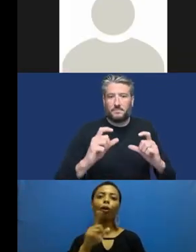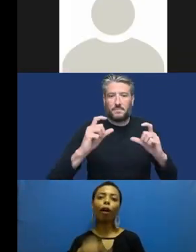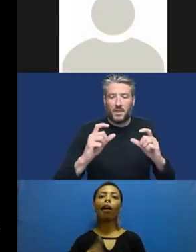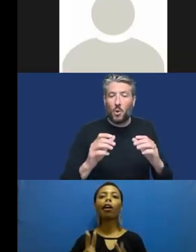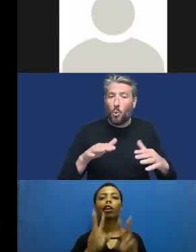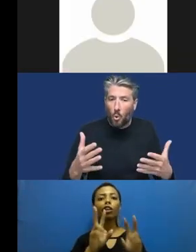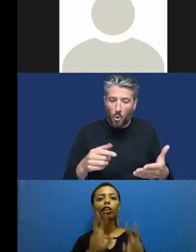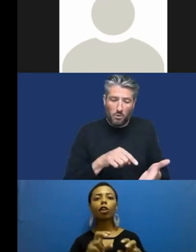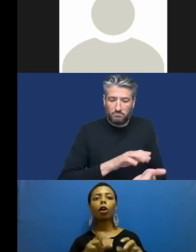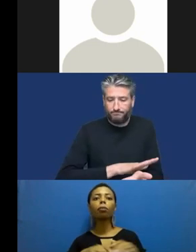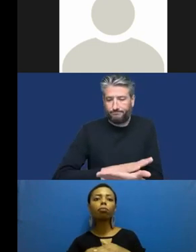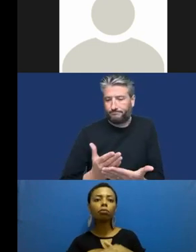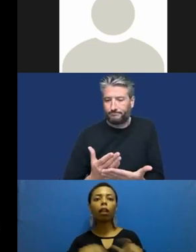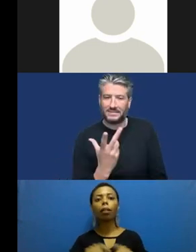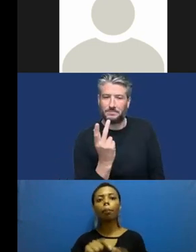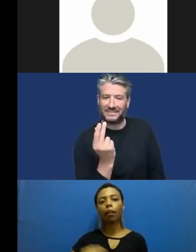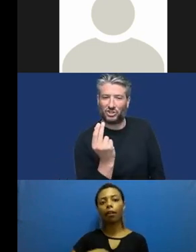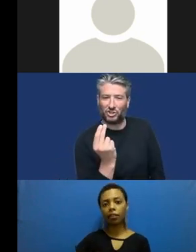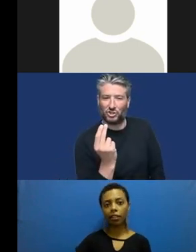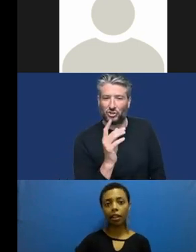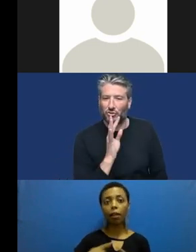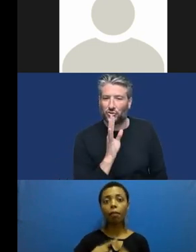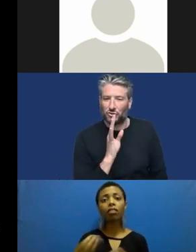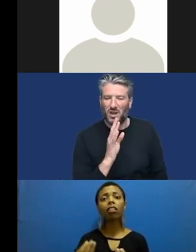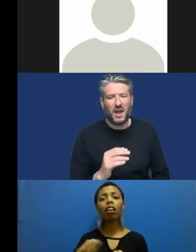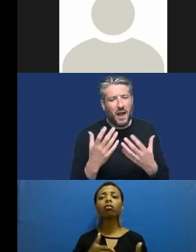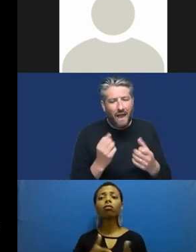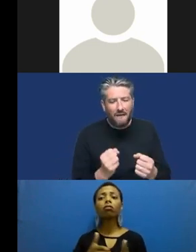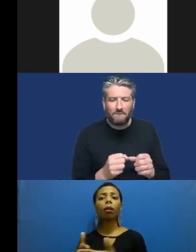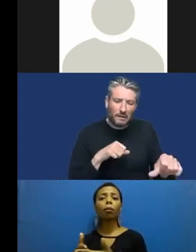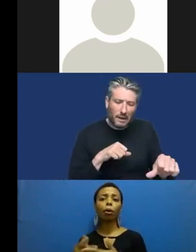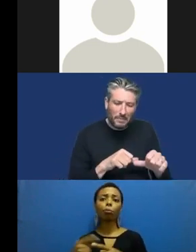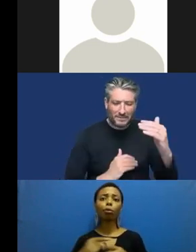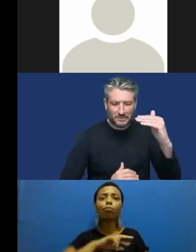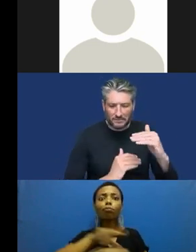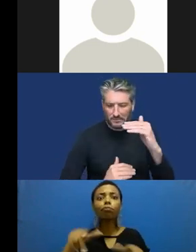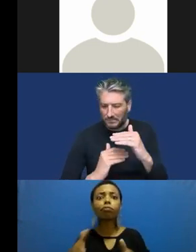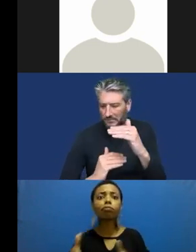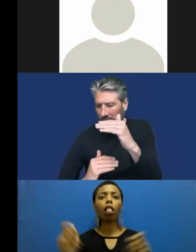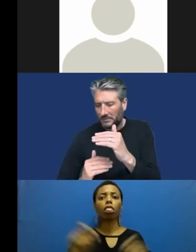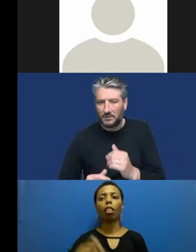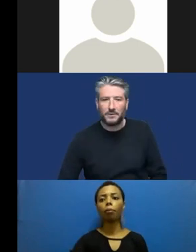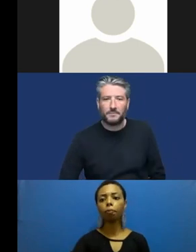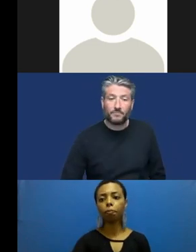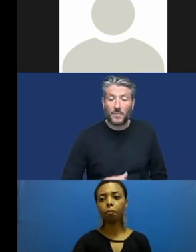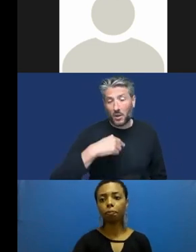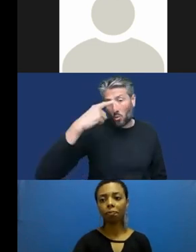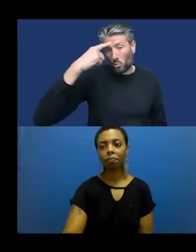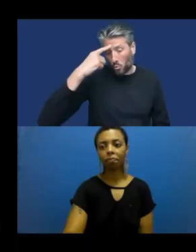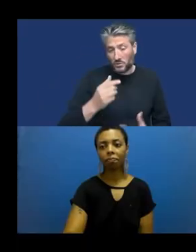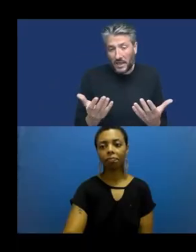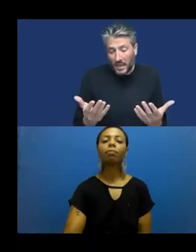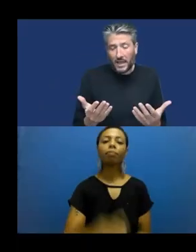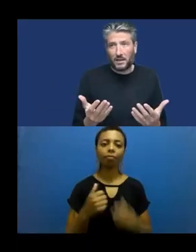Each solution is limited in various ways. We wanted to see what would happen if we simply made new letter forms. Maybe